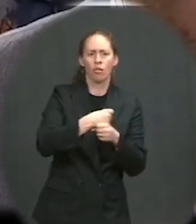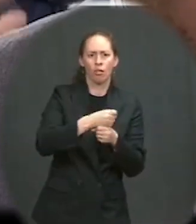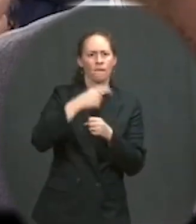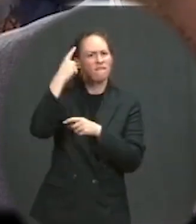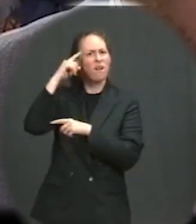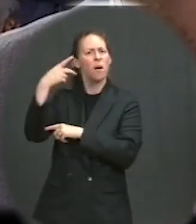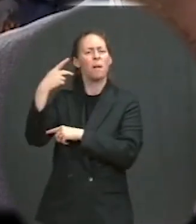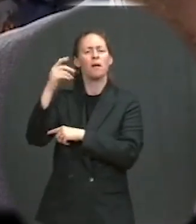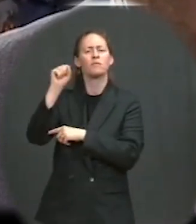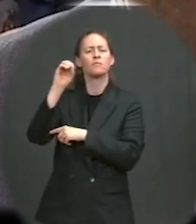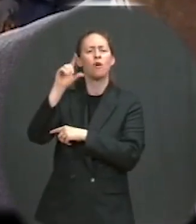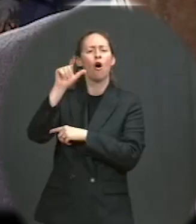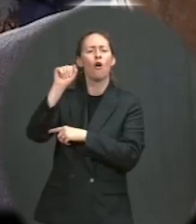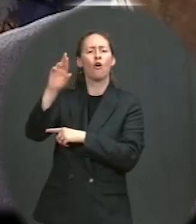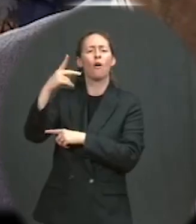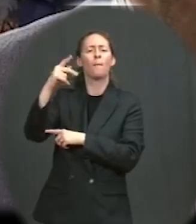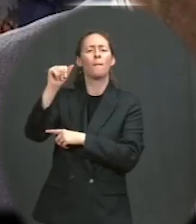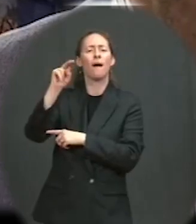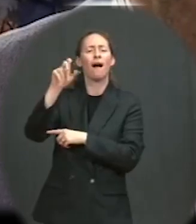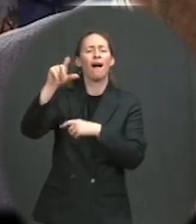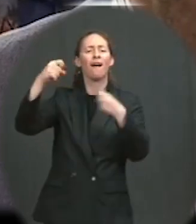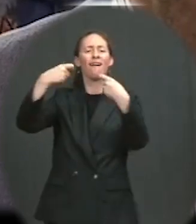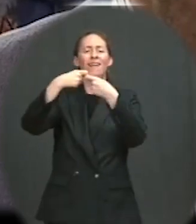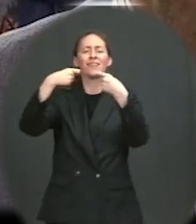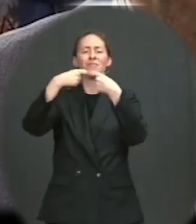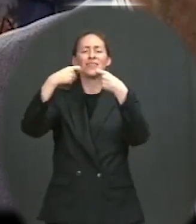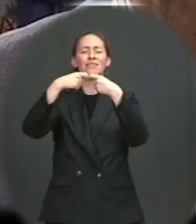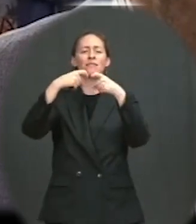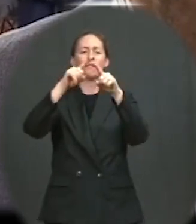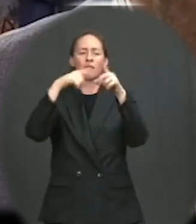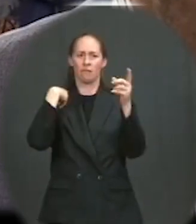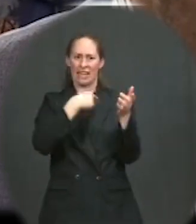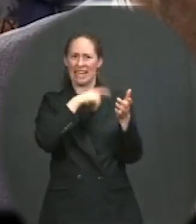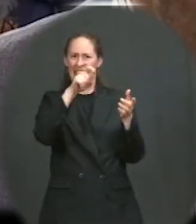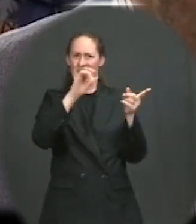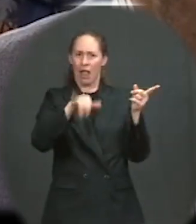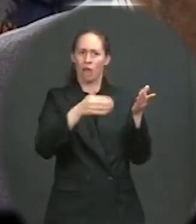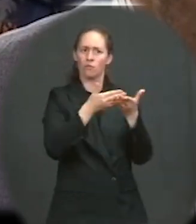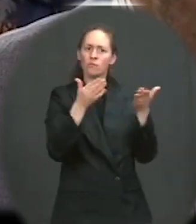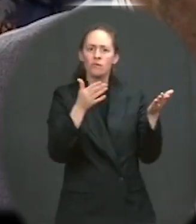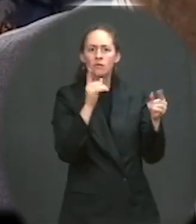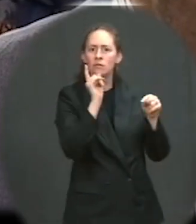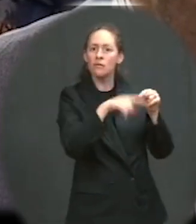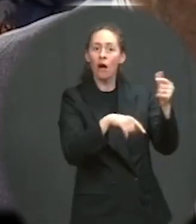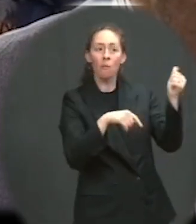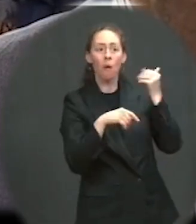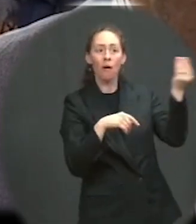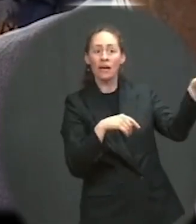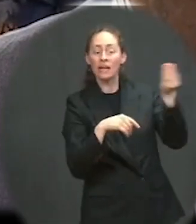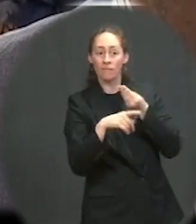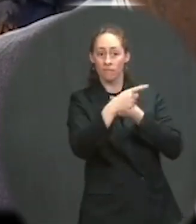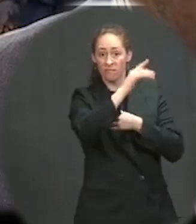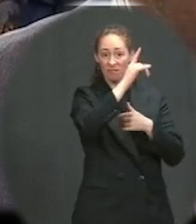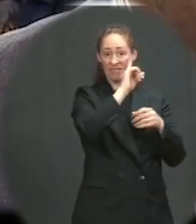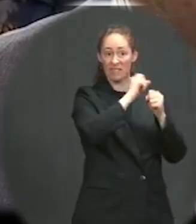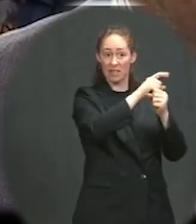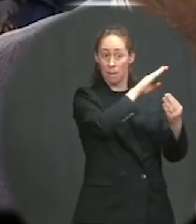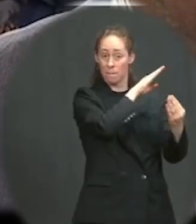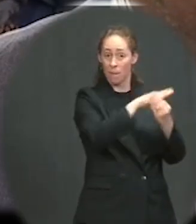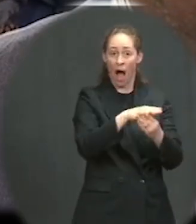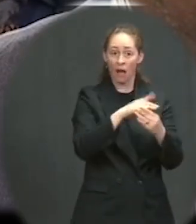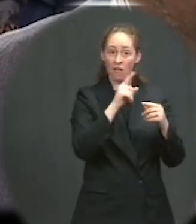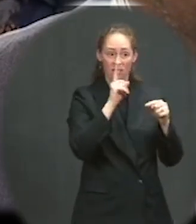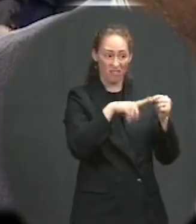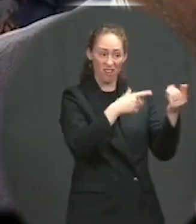that prohibiting that from China could hurt the president's net zero goals? Or what are you looking at